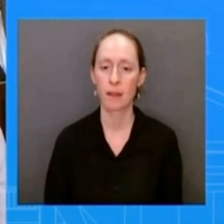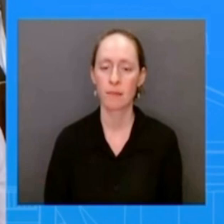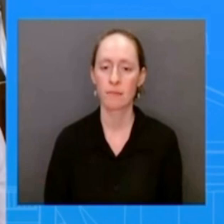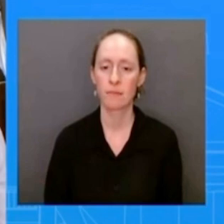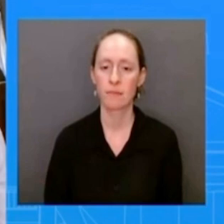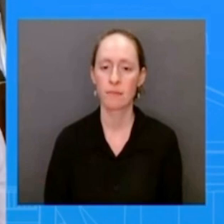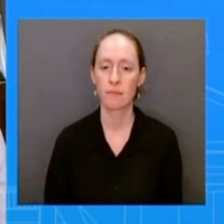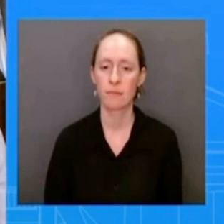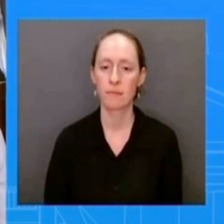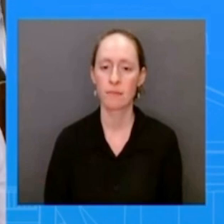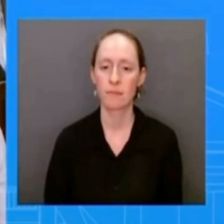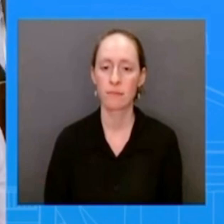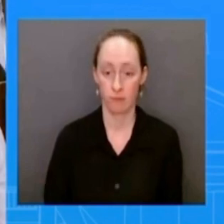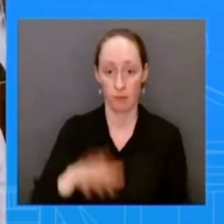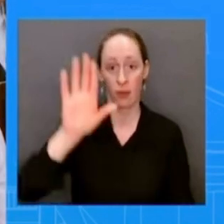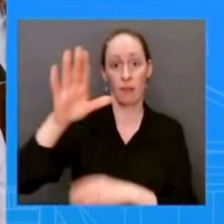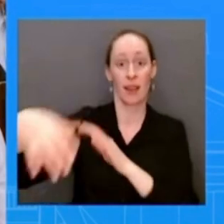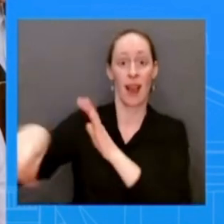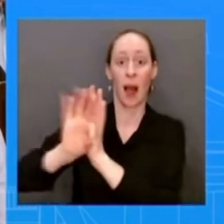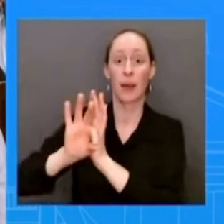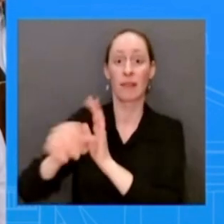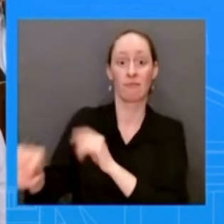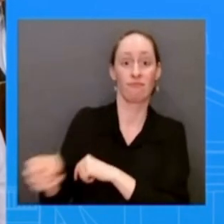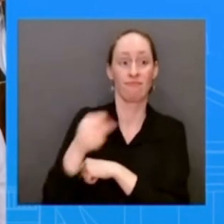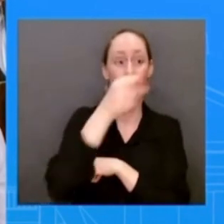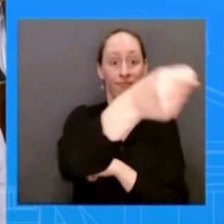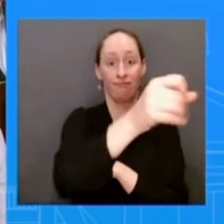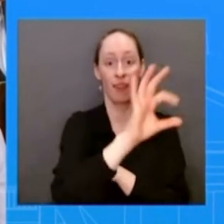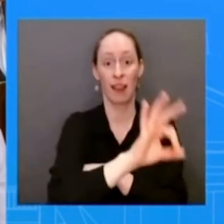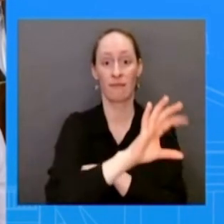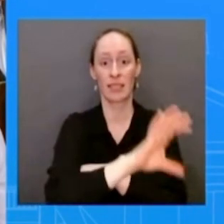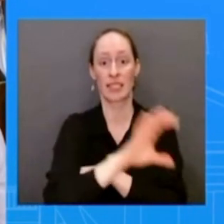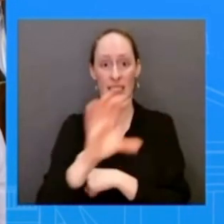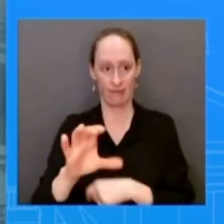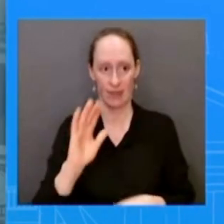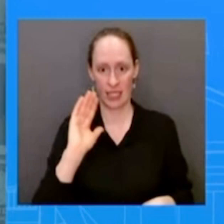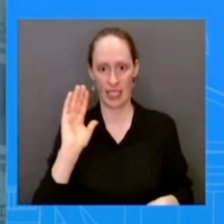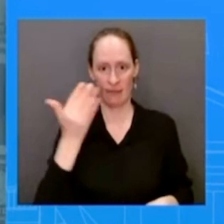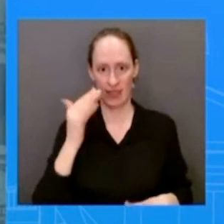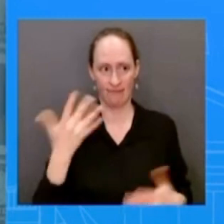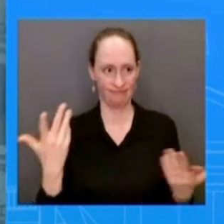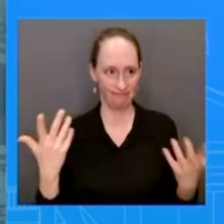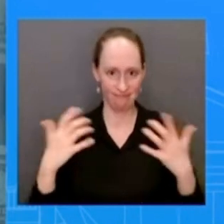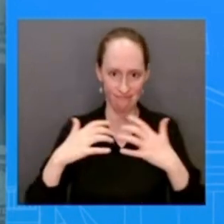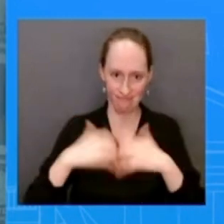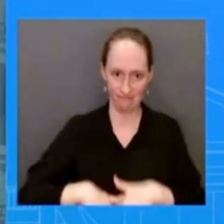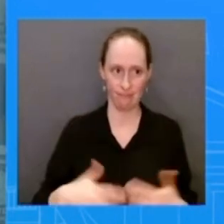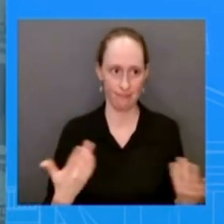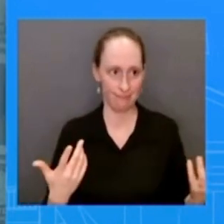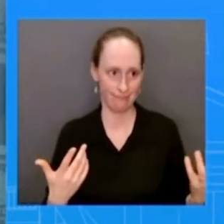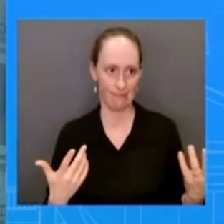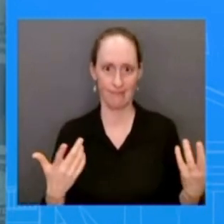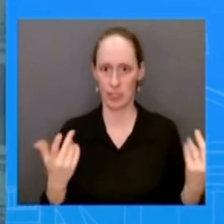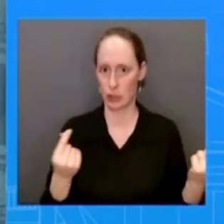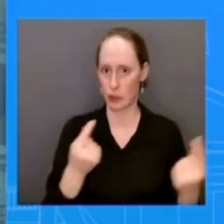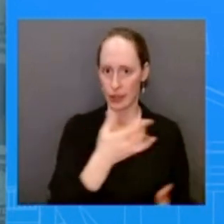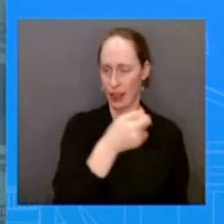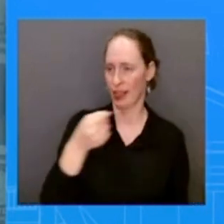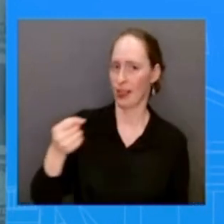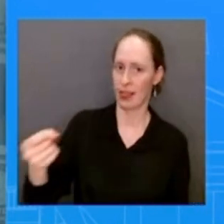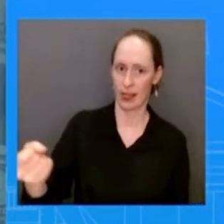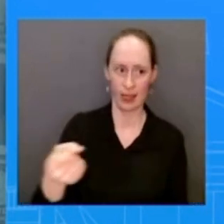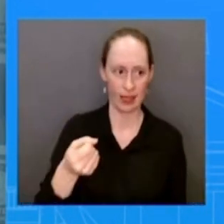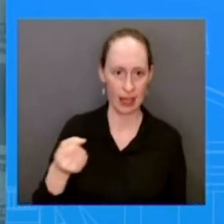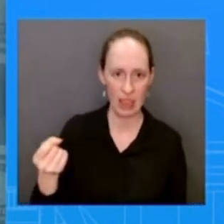you confirm that that has happened and what is your take on why so just a couple things we want to say uh on that uh we appreciate